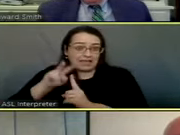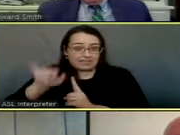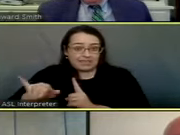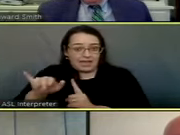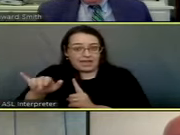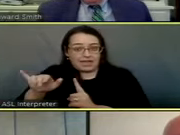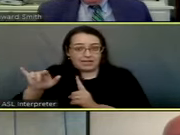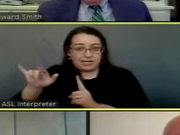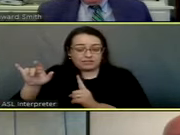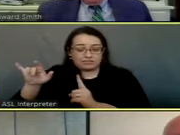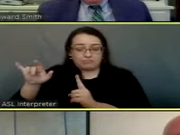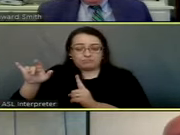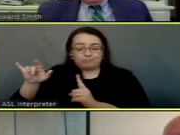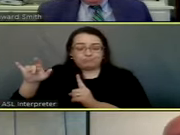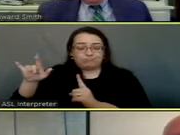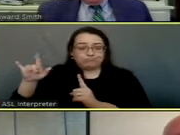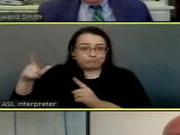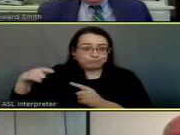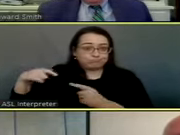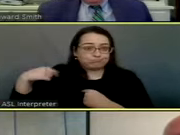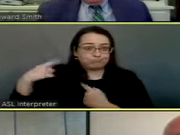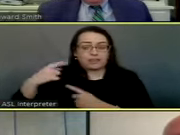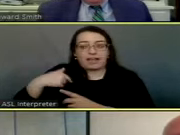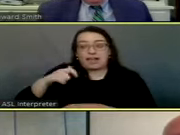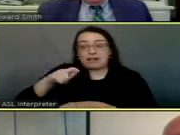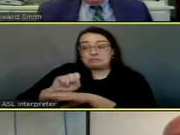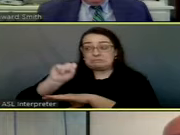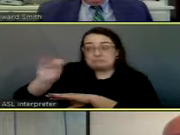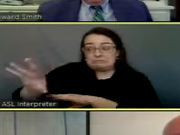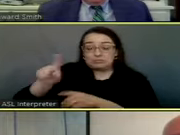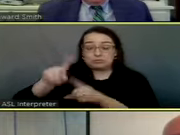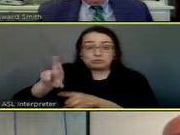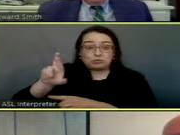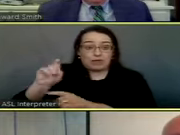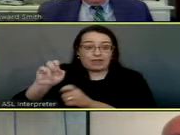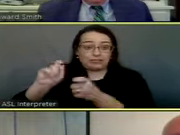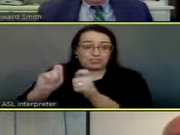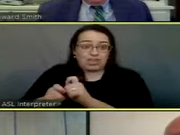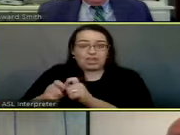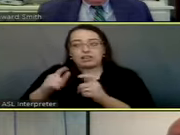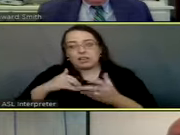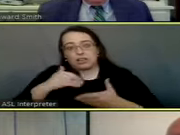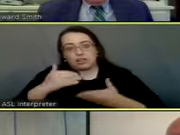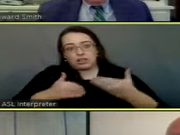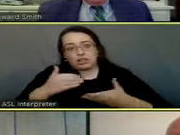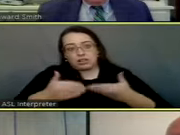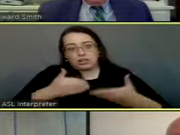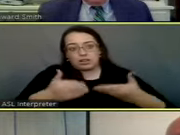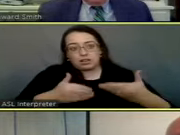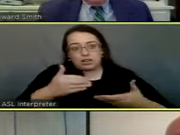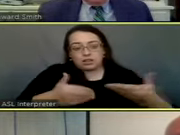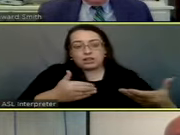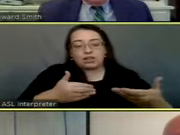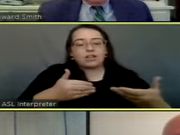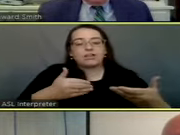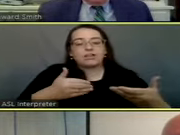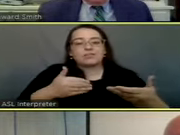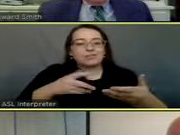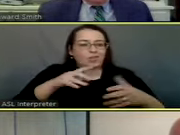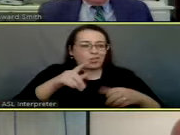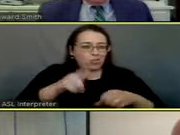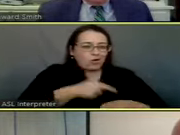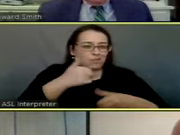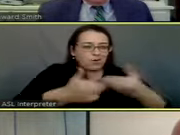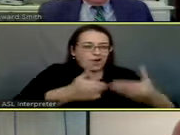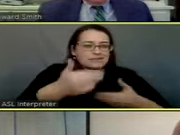entire time from the time they submitted the rate change request in September of 2019. So,